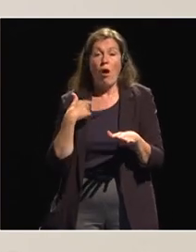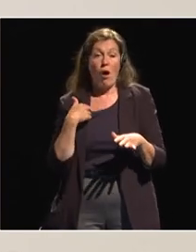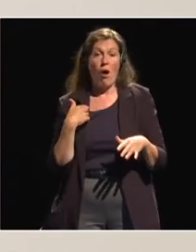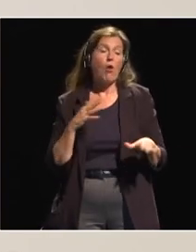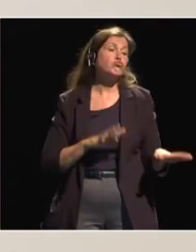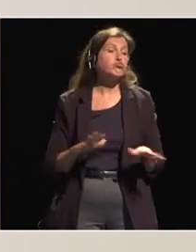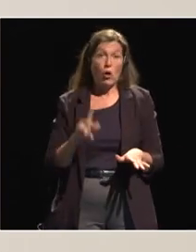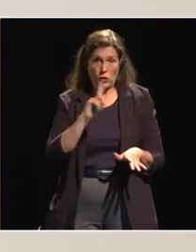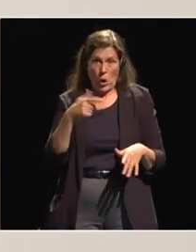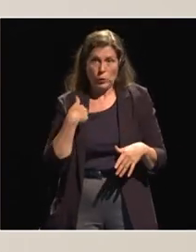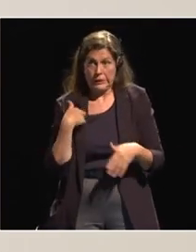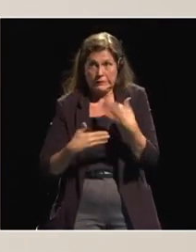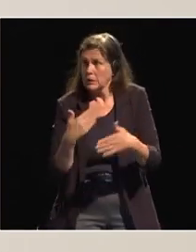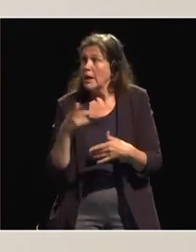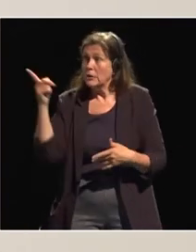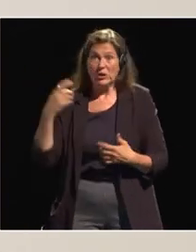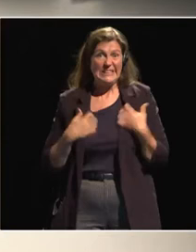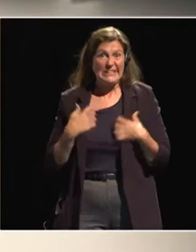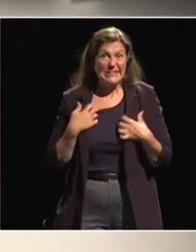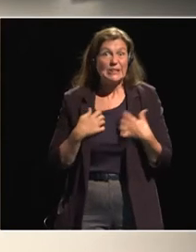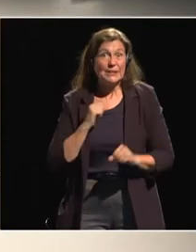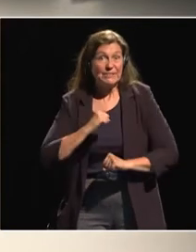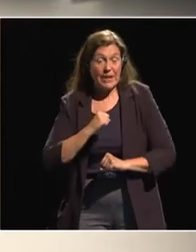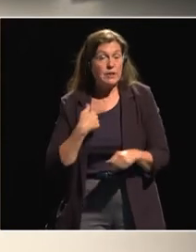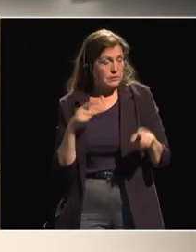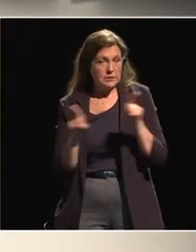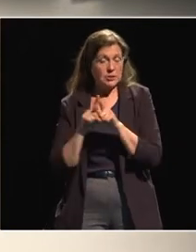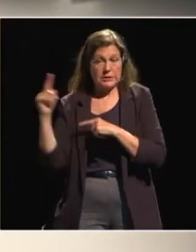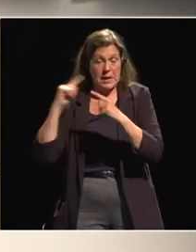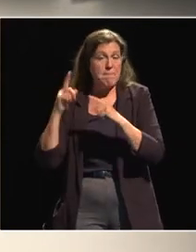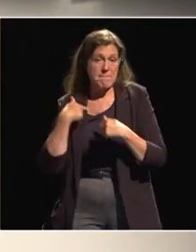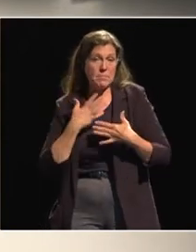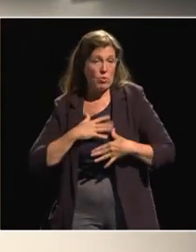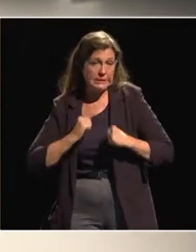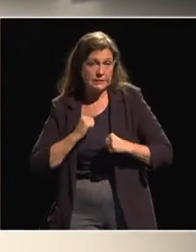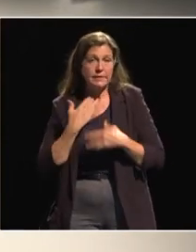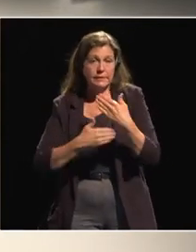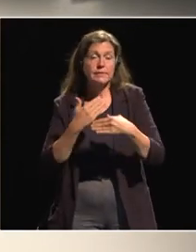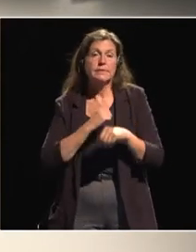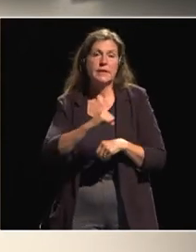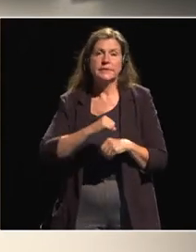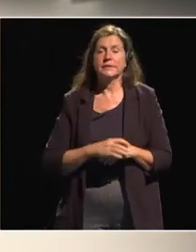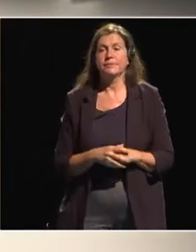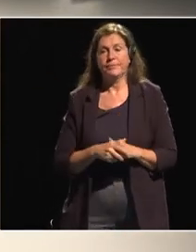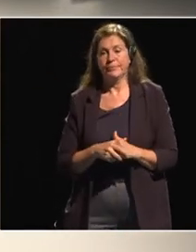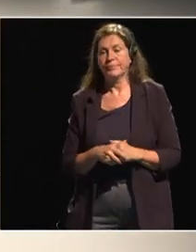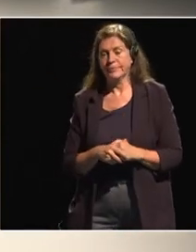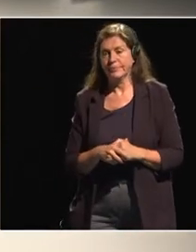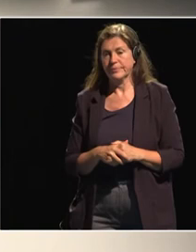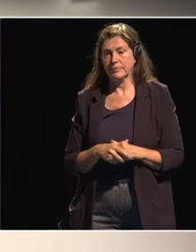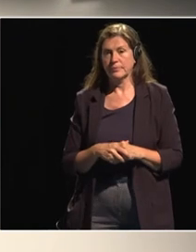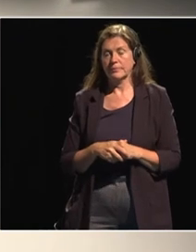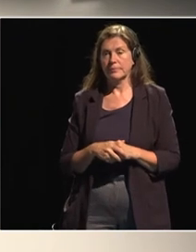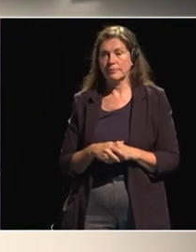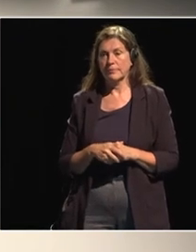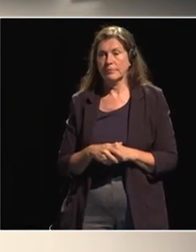as an indication that we share your impatience commissioner sacco you want to interview yes i want to share the same issue